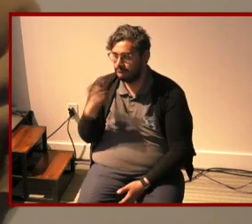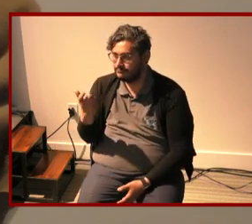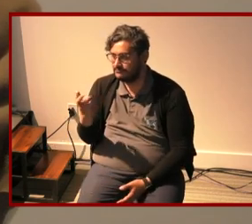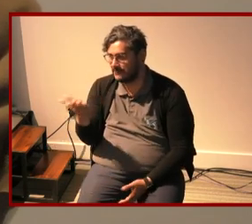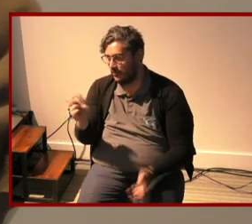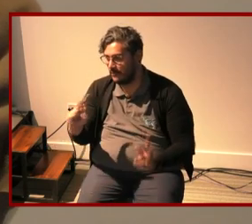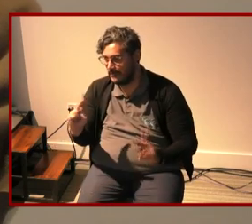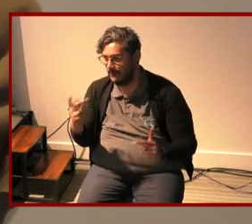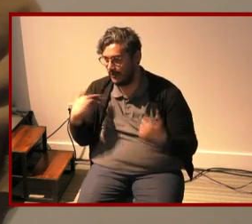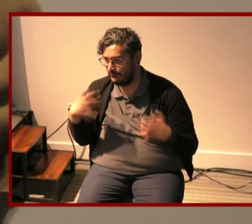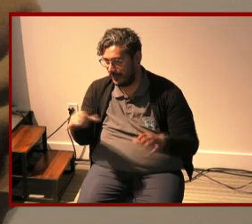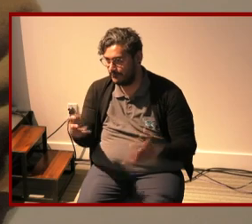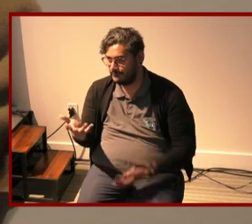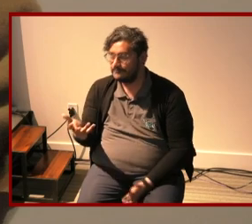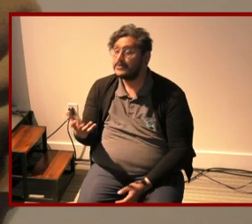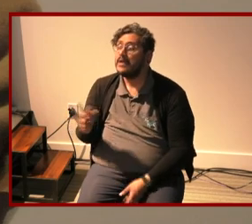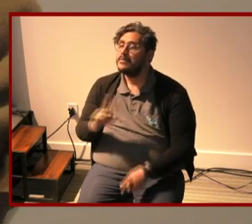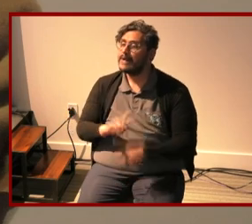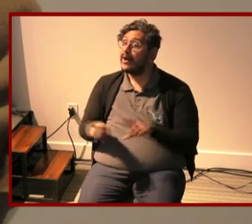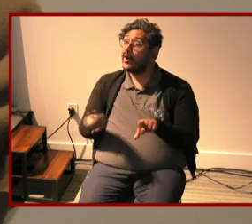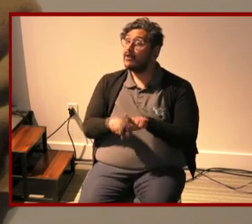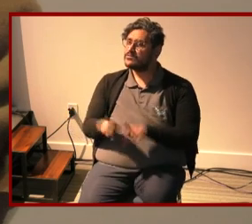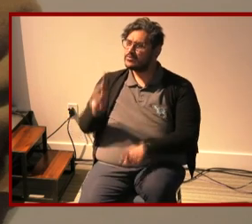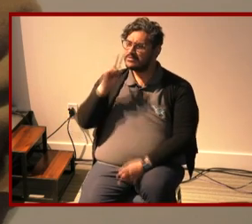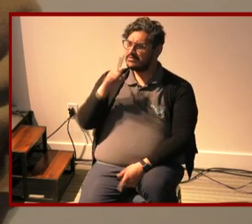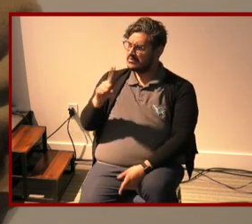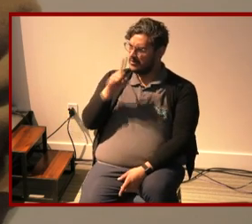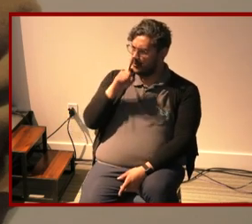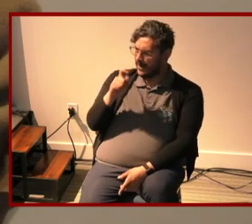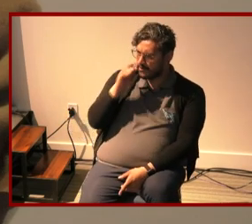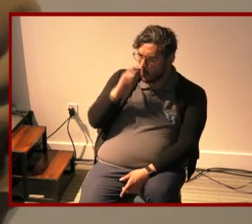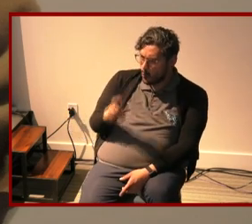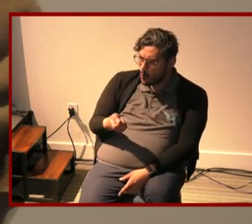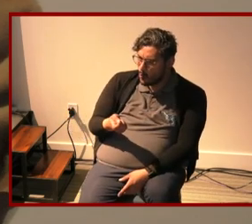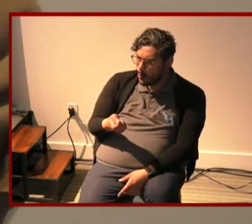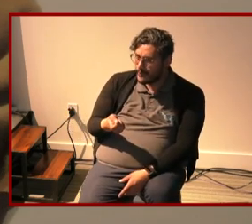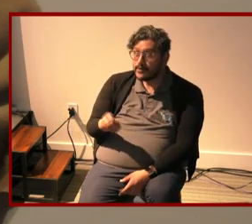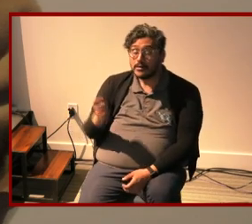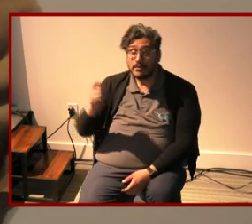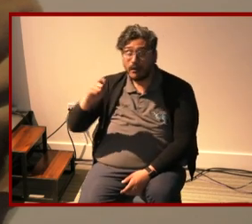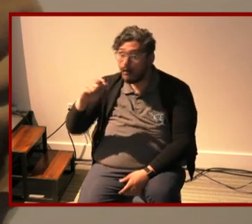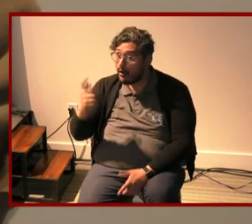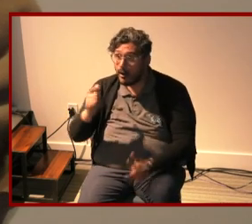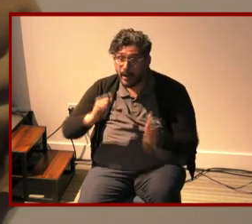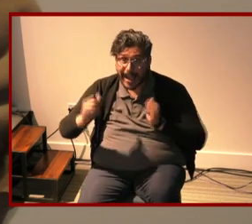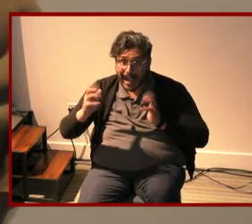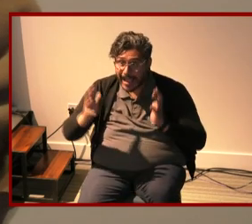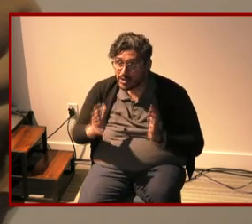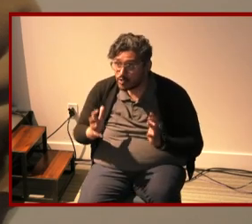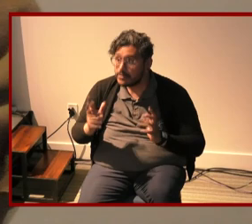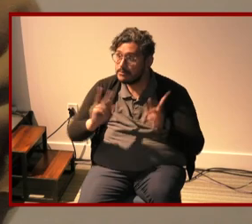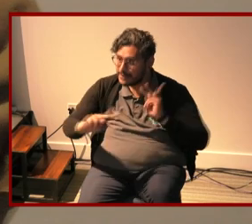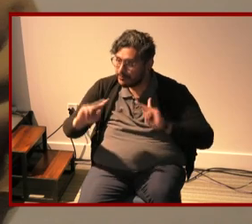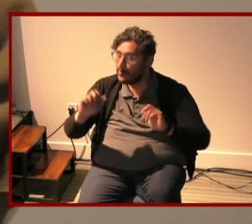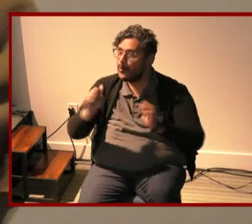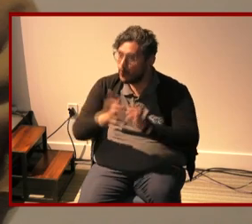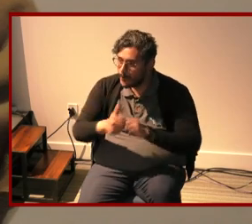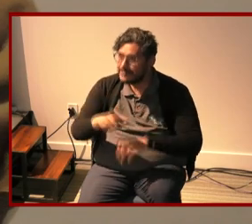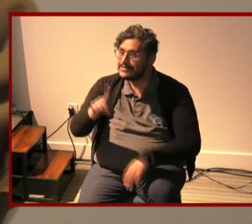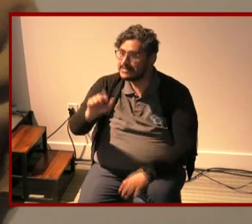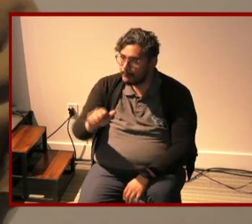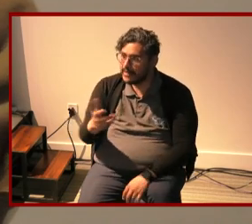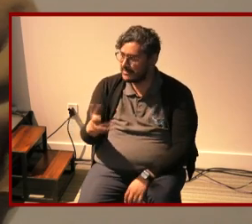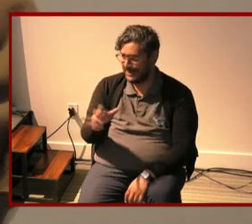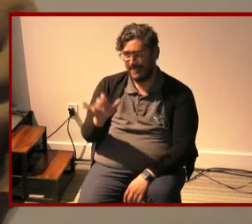better i also think it's pretty cool because all of the actors are people with intellectual disabilities and that's huge